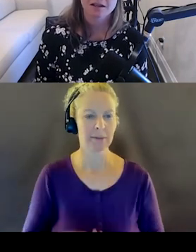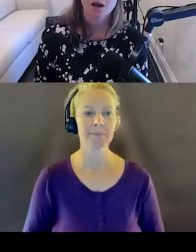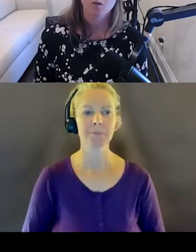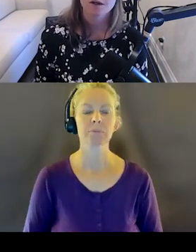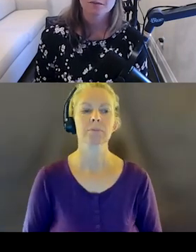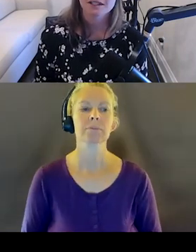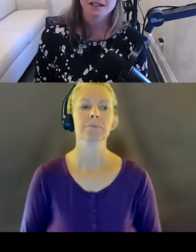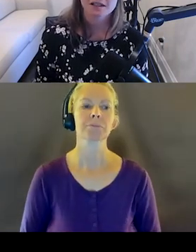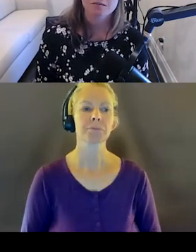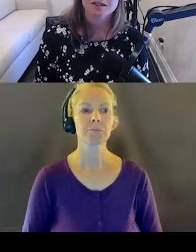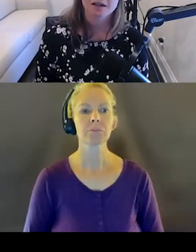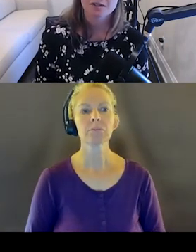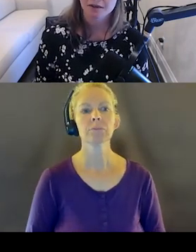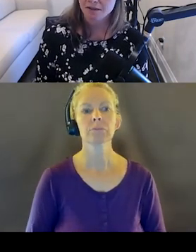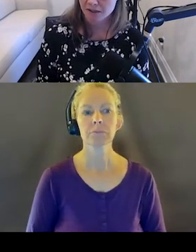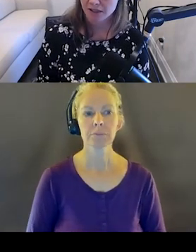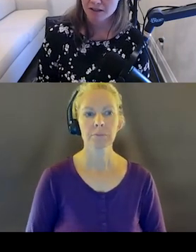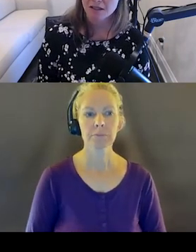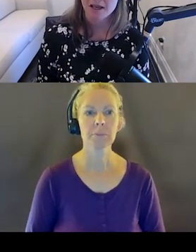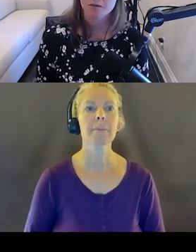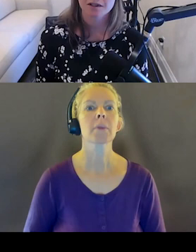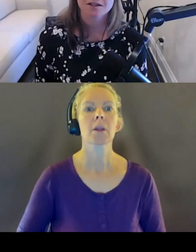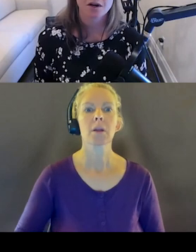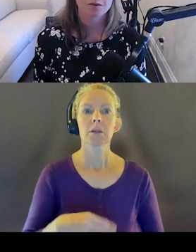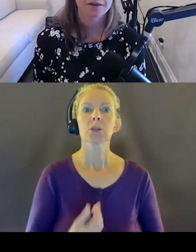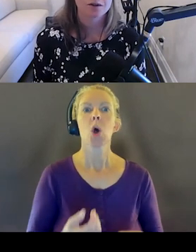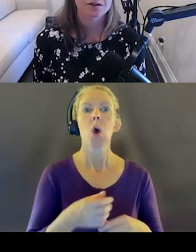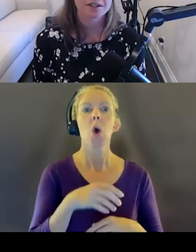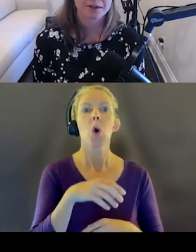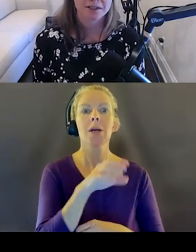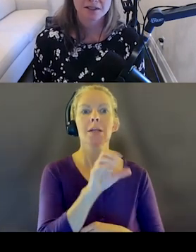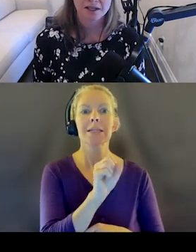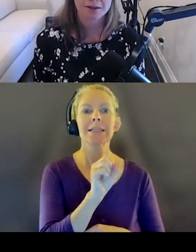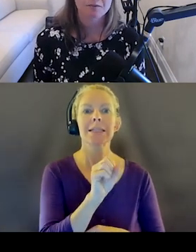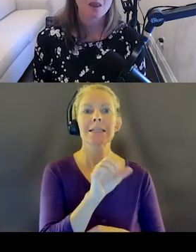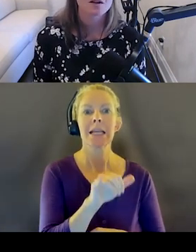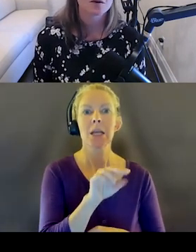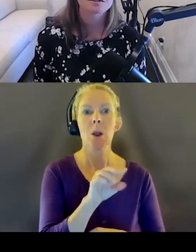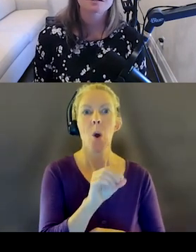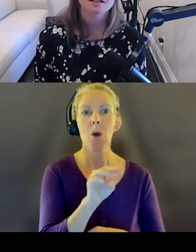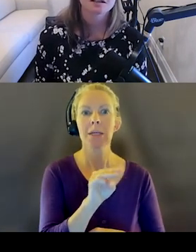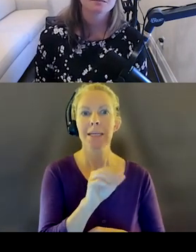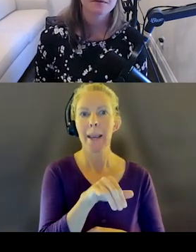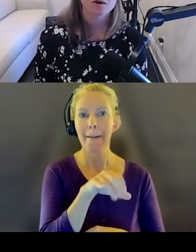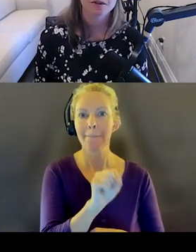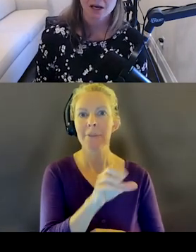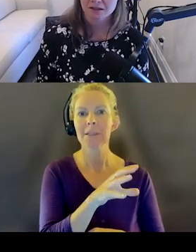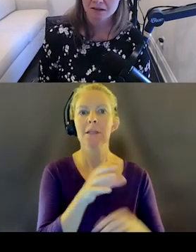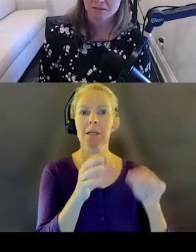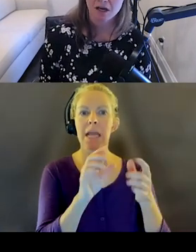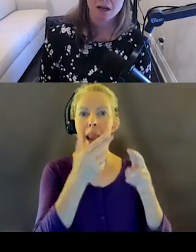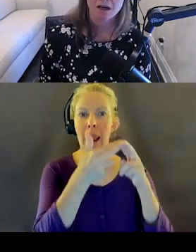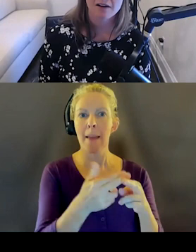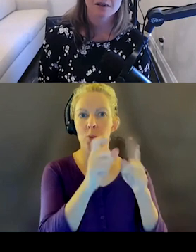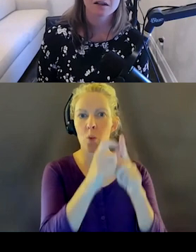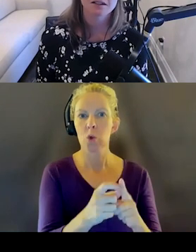couple of things. One would be synonyms and responsibilities. And we're going to start with the user experience designer. So there's lots of synonyms for UX.